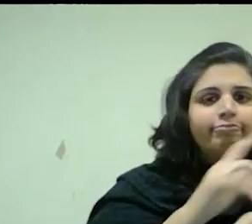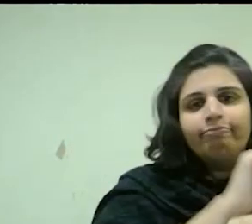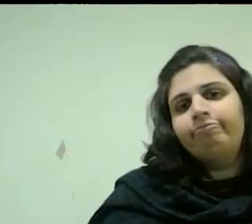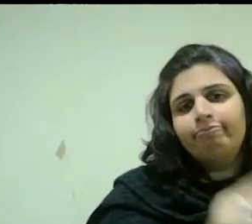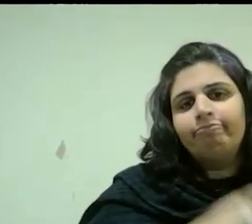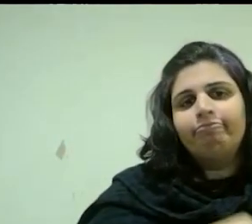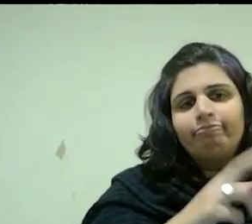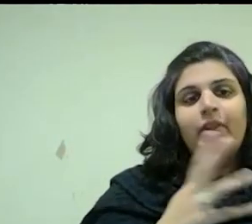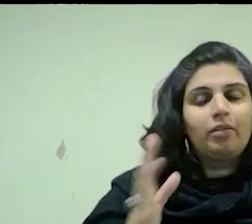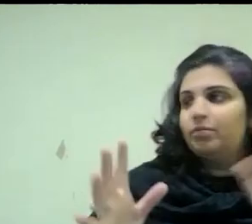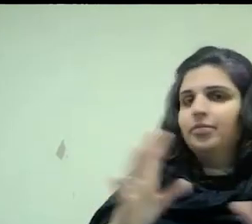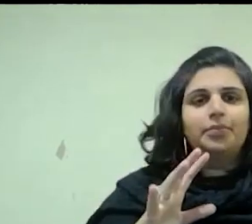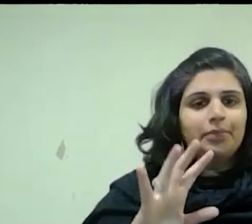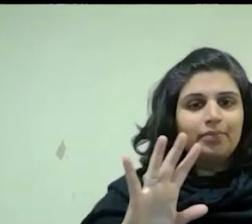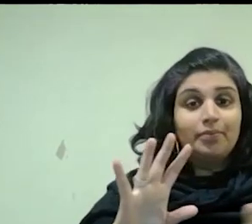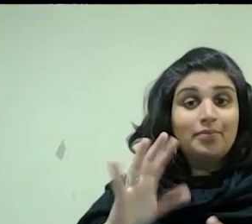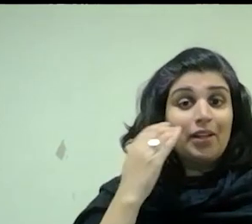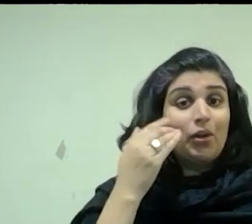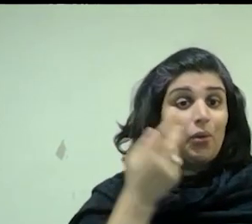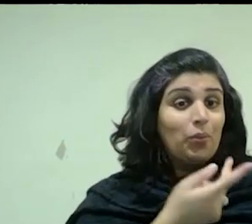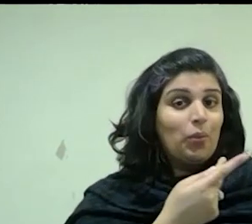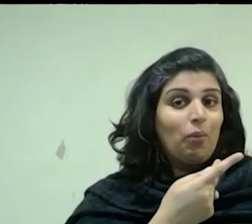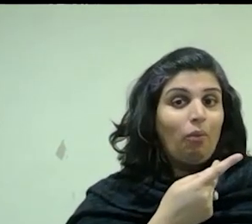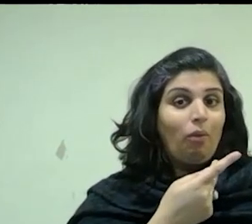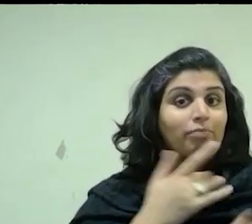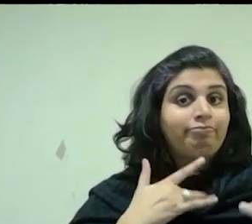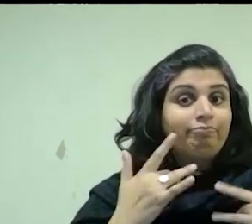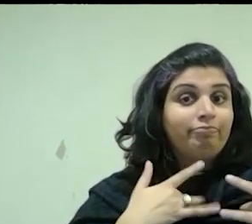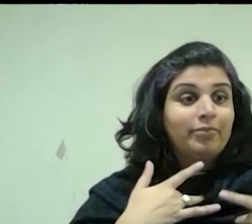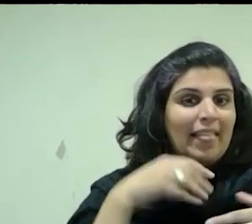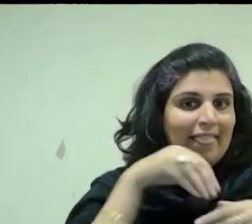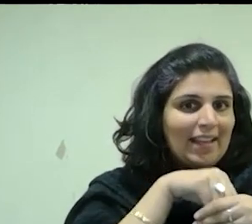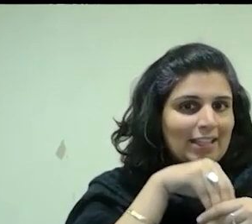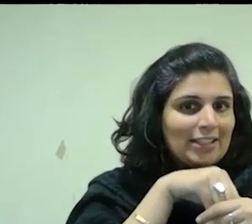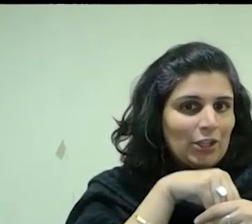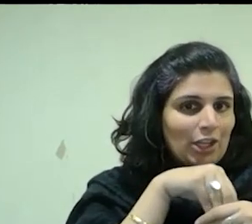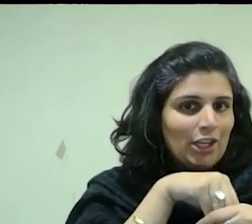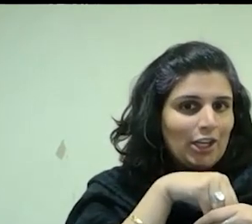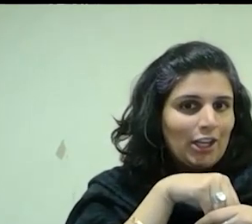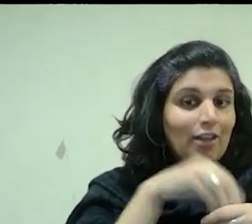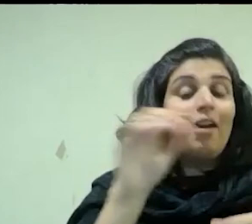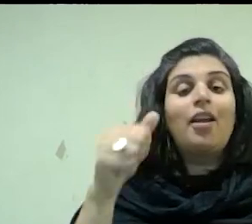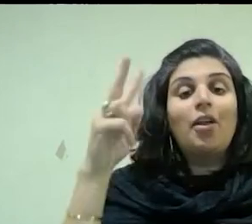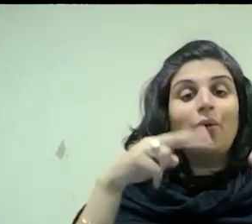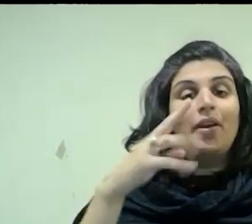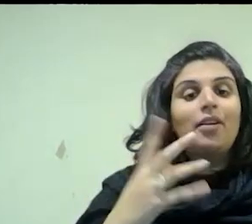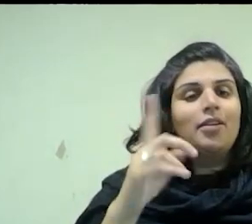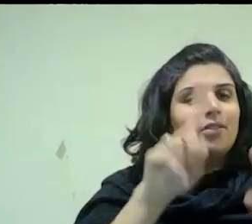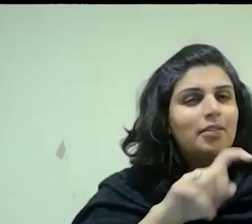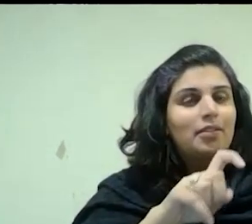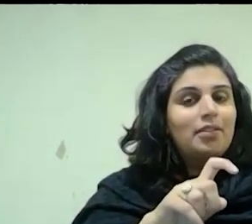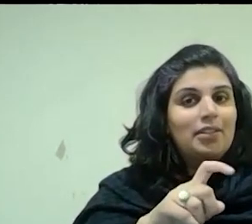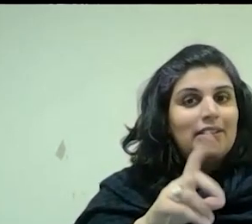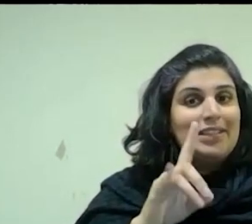that's marvelous. I know you and I are both very concerned with the interior. Another reader asked, you know, did he do anything